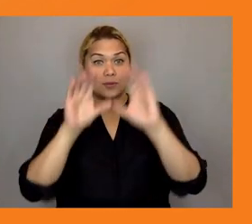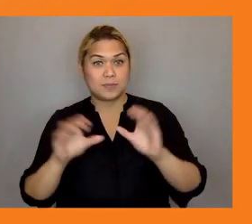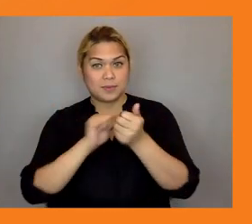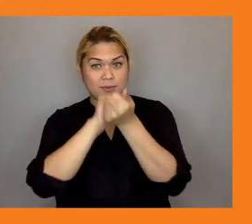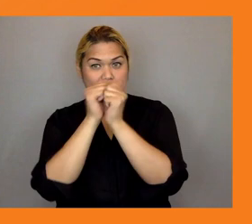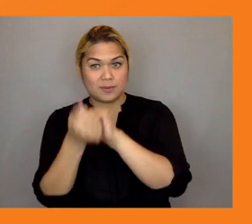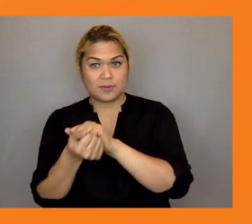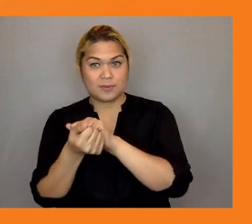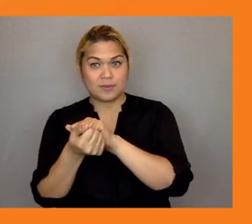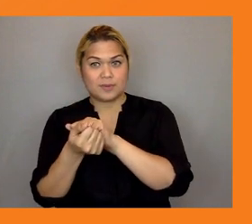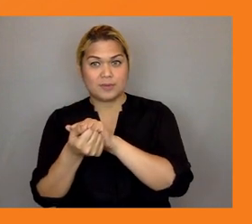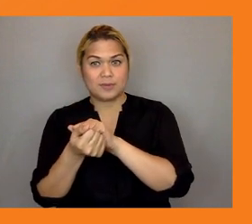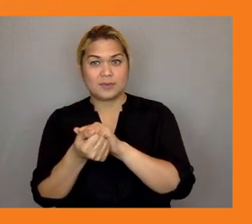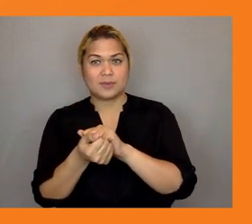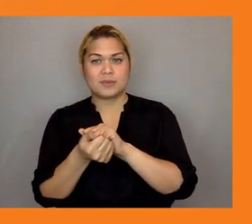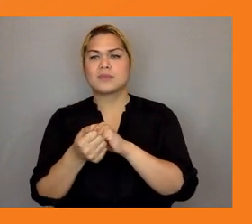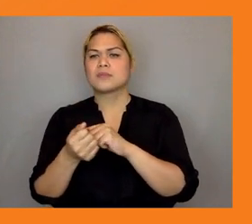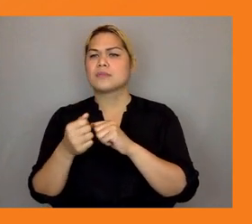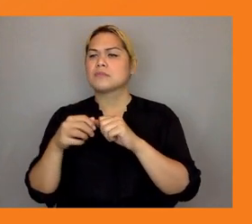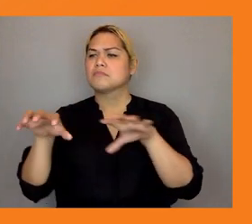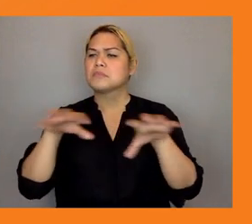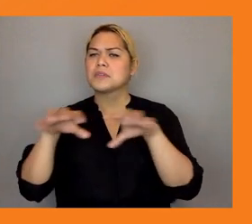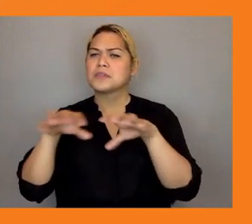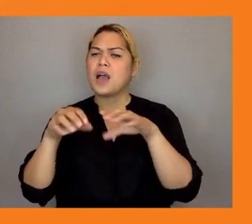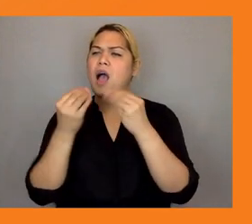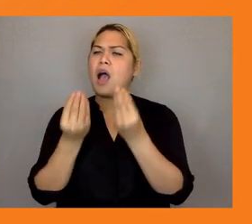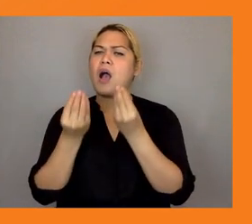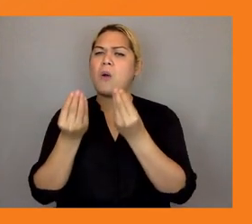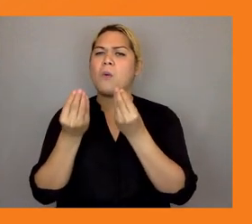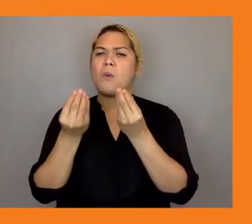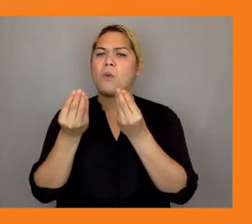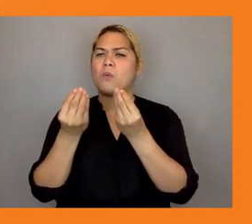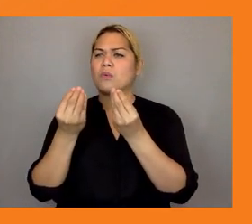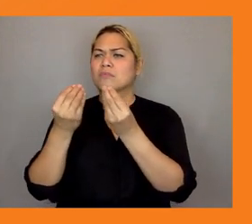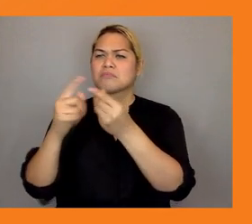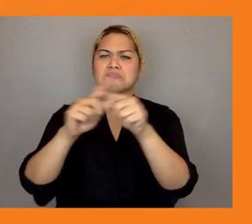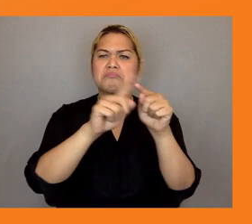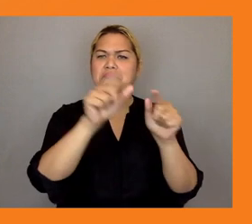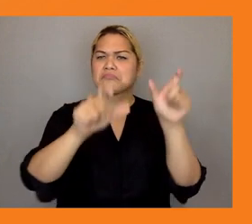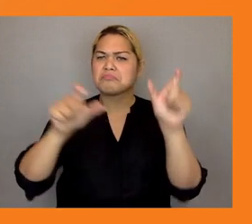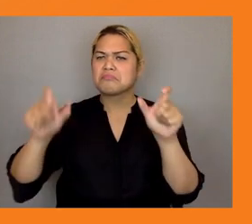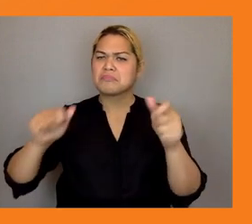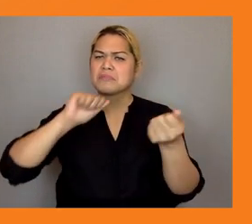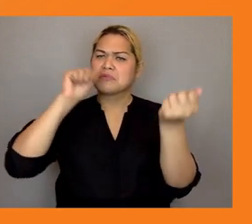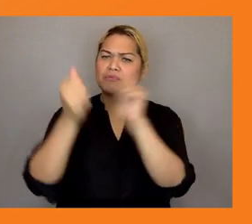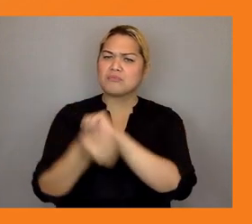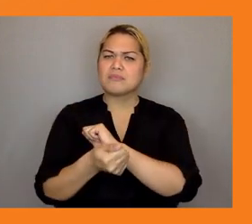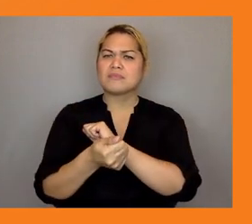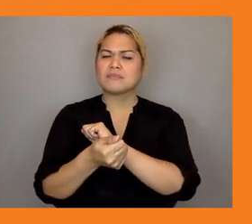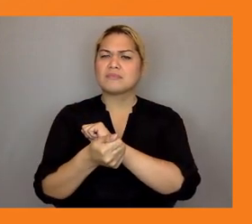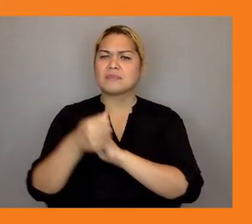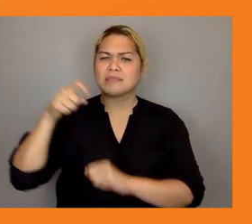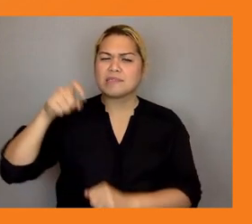activities and the different um changes we need to make to deal with climate change can have impacts on people